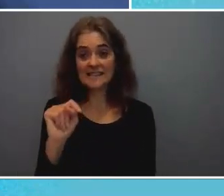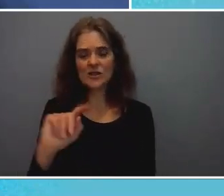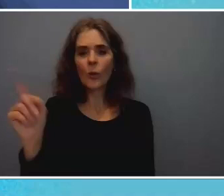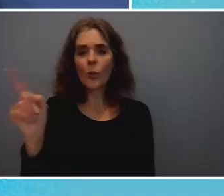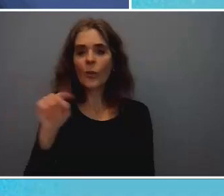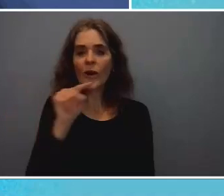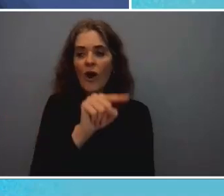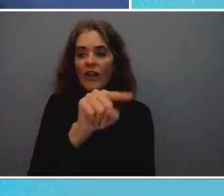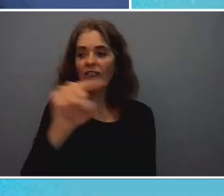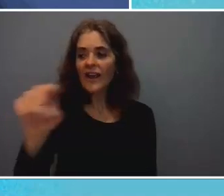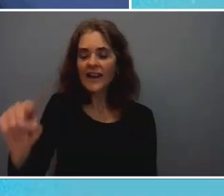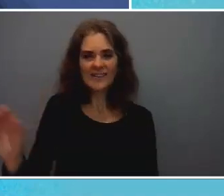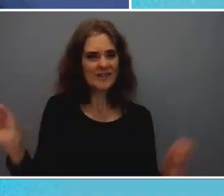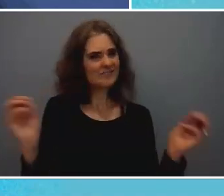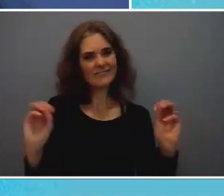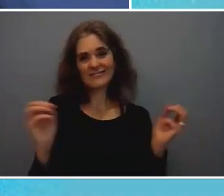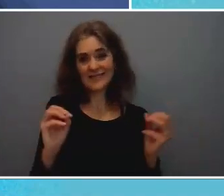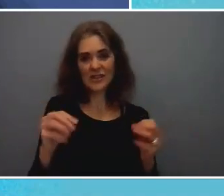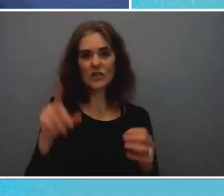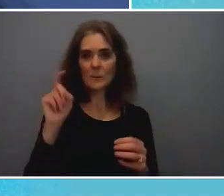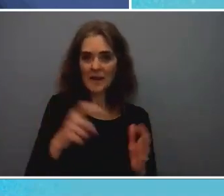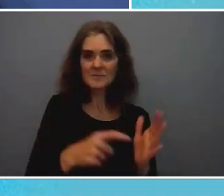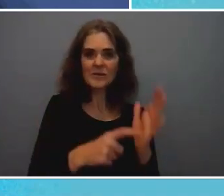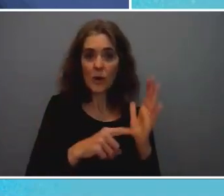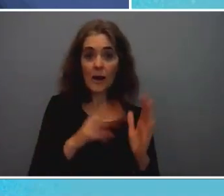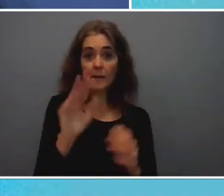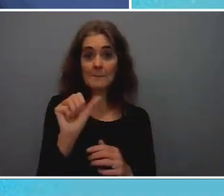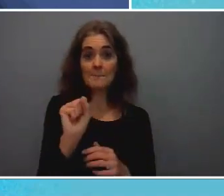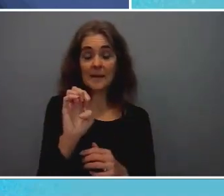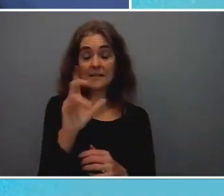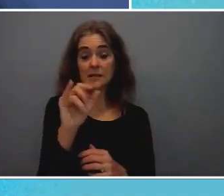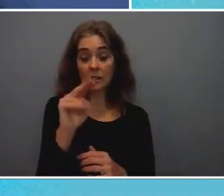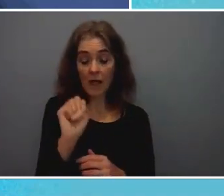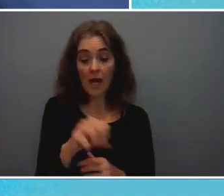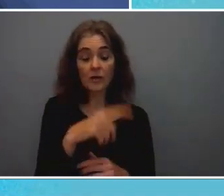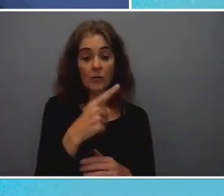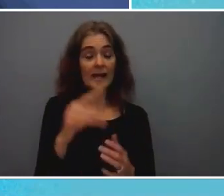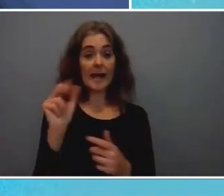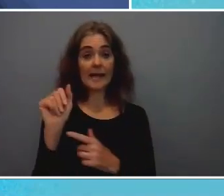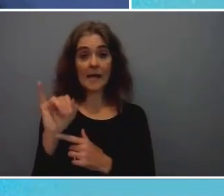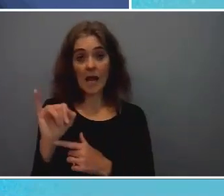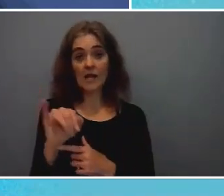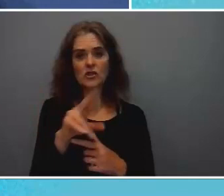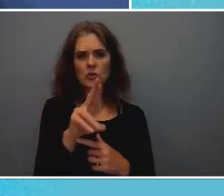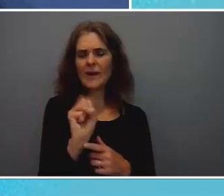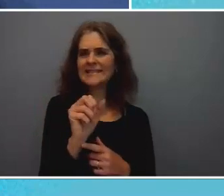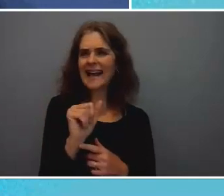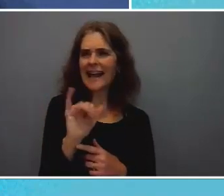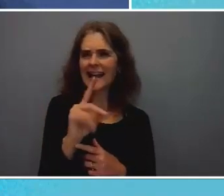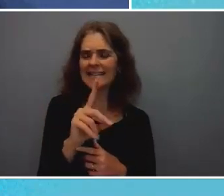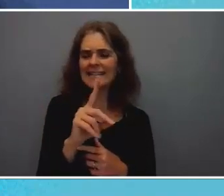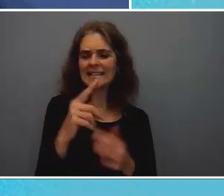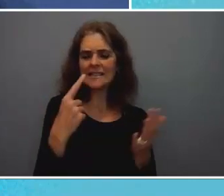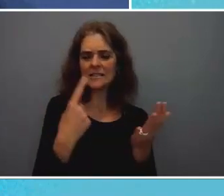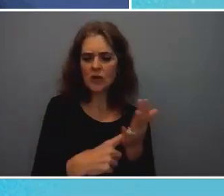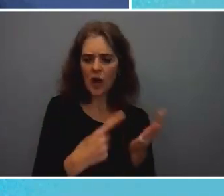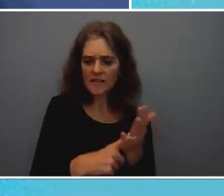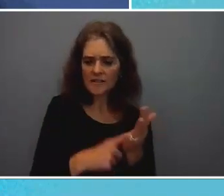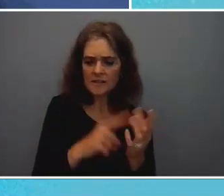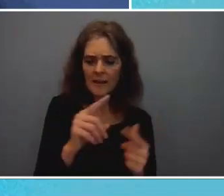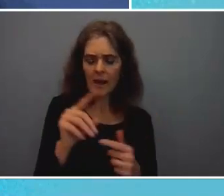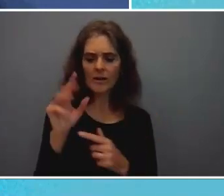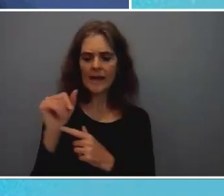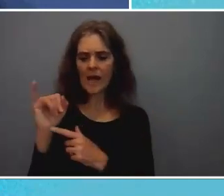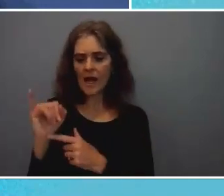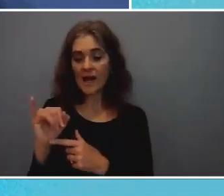baseline when you the first time that sid has talked about artificial intelligence should we be looking at this point as the time to